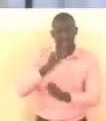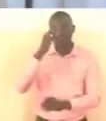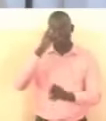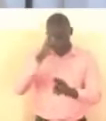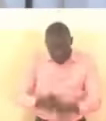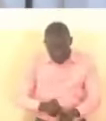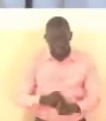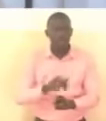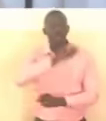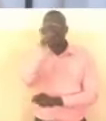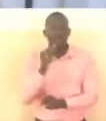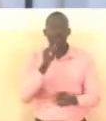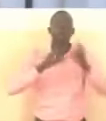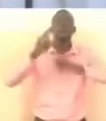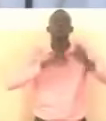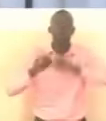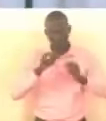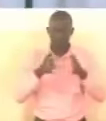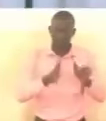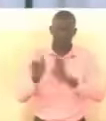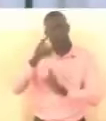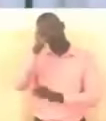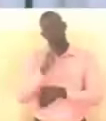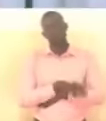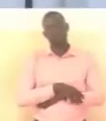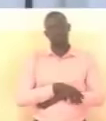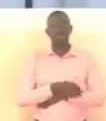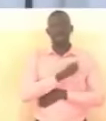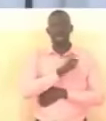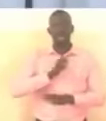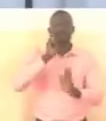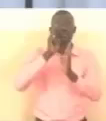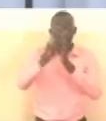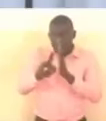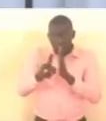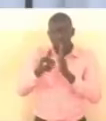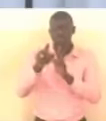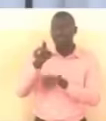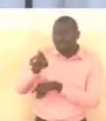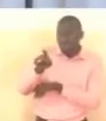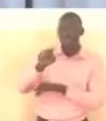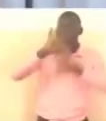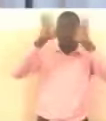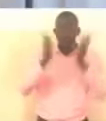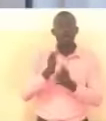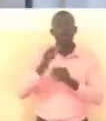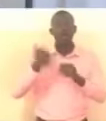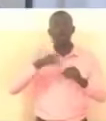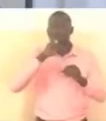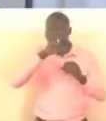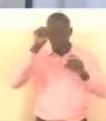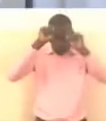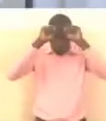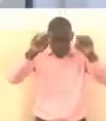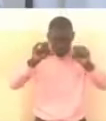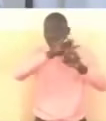discipline and professionalism our vision is that all civil and public